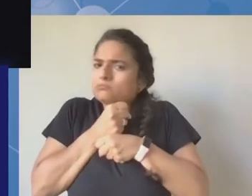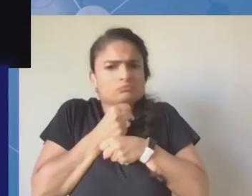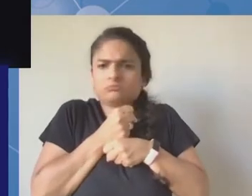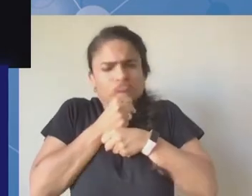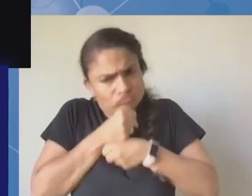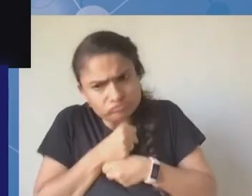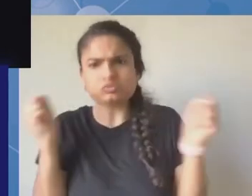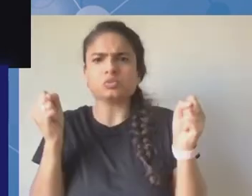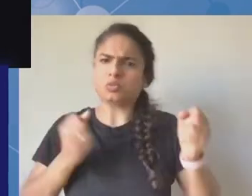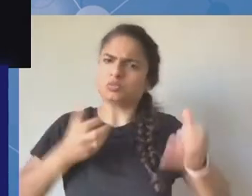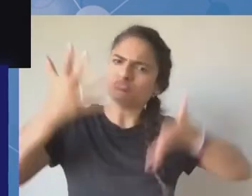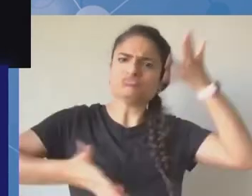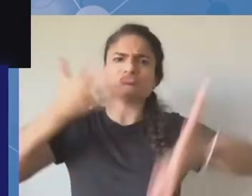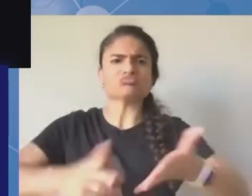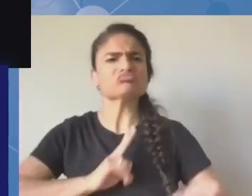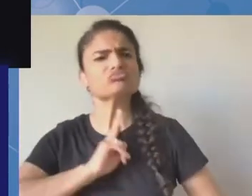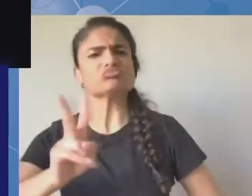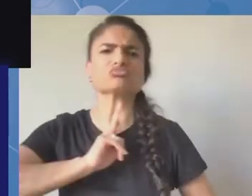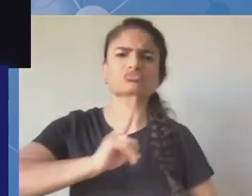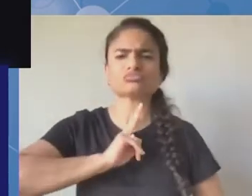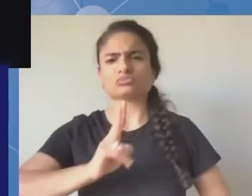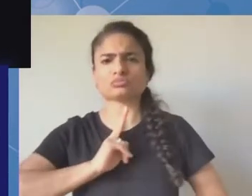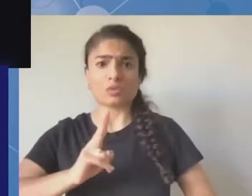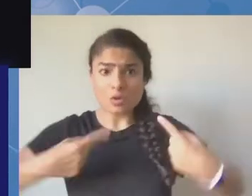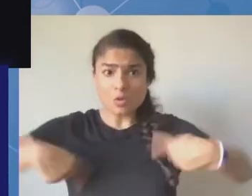part in selecting it. But what is the balance?